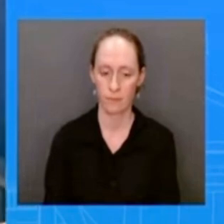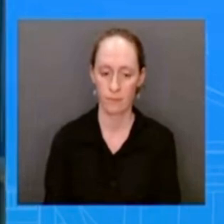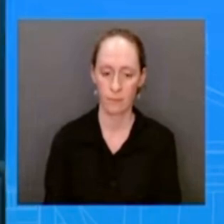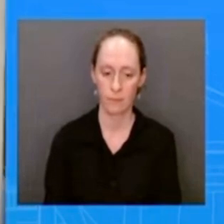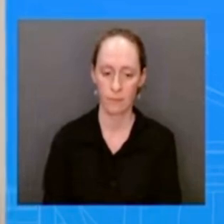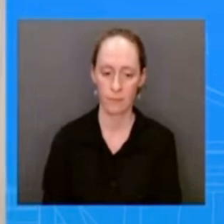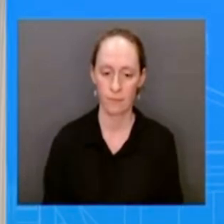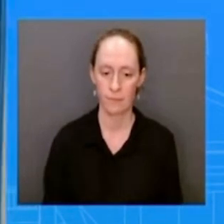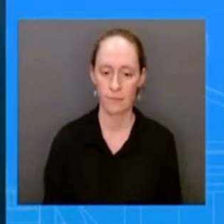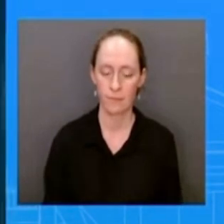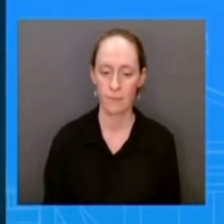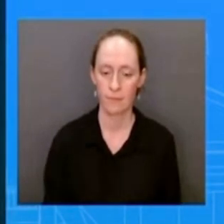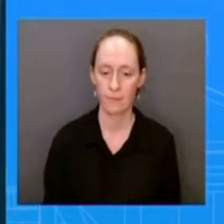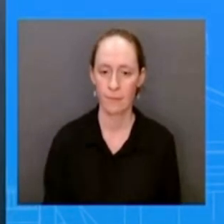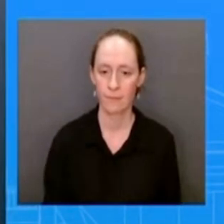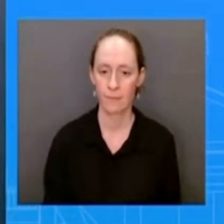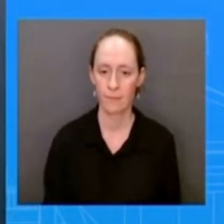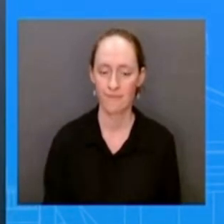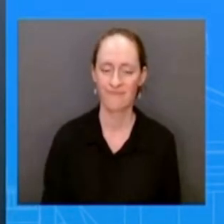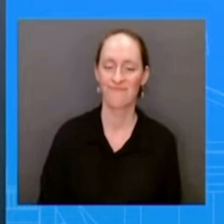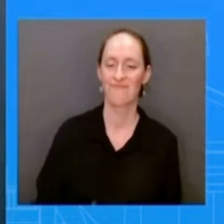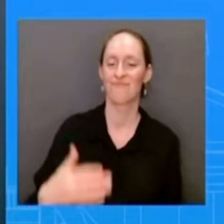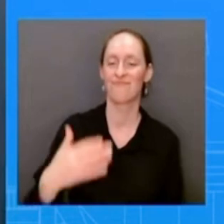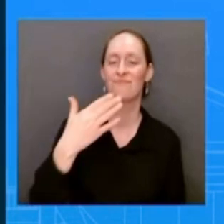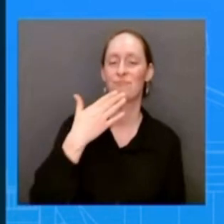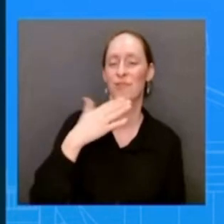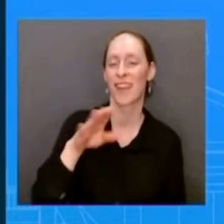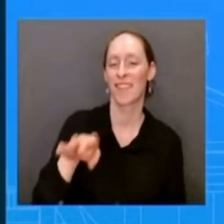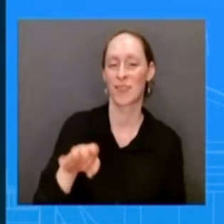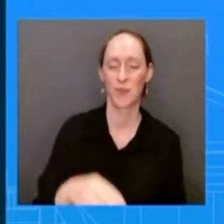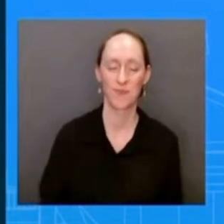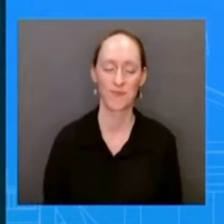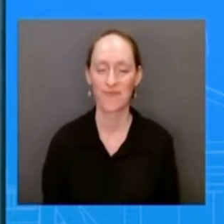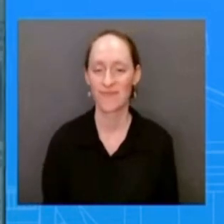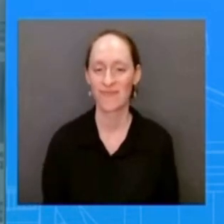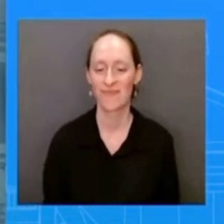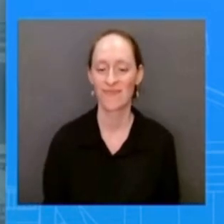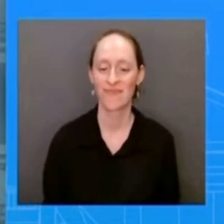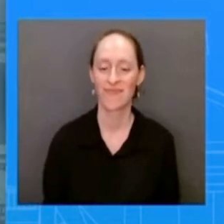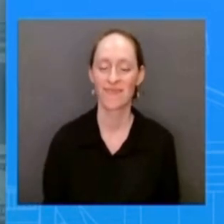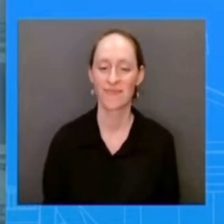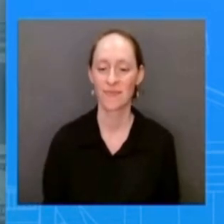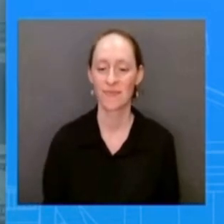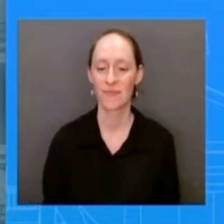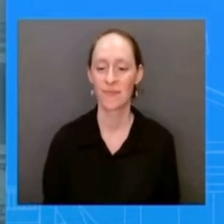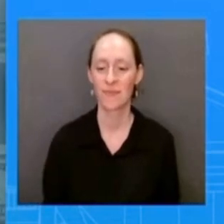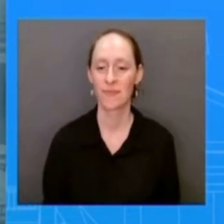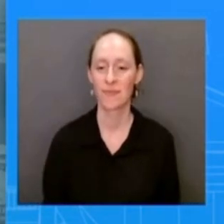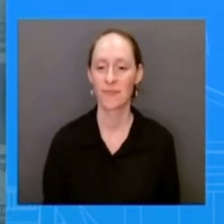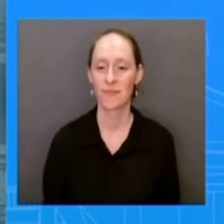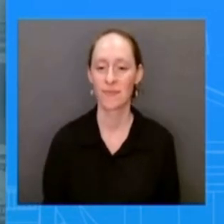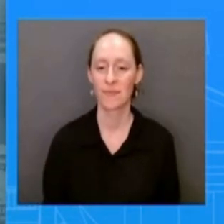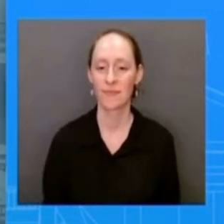good afternoon everyone a couple of things at the top and then we'll get started